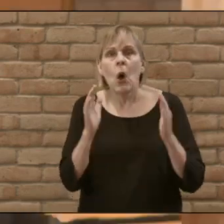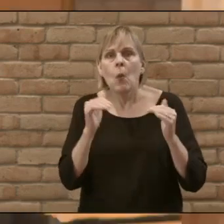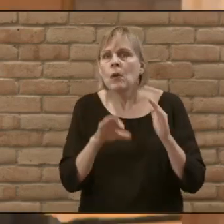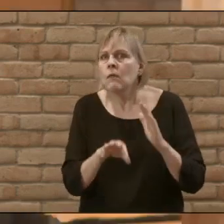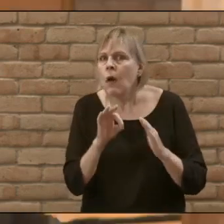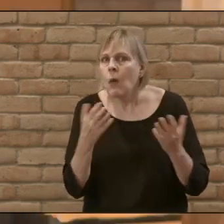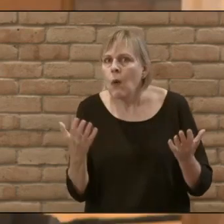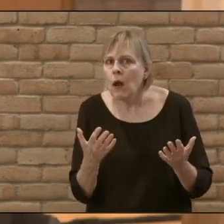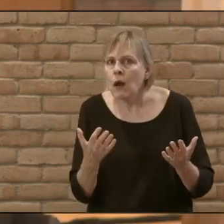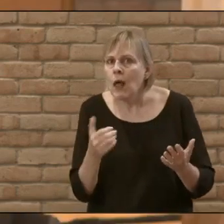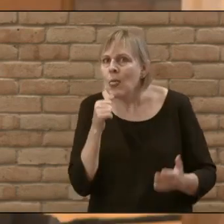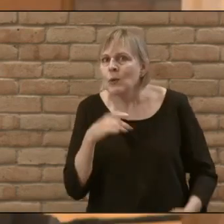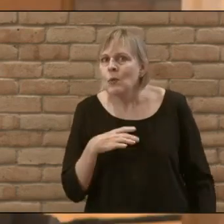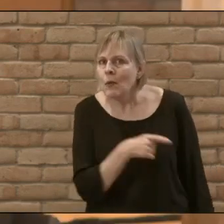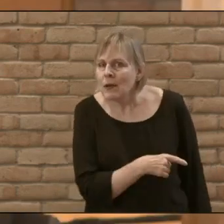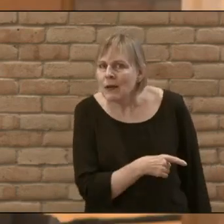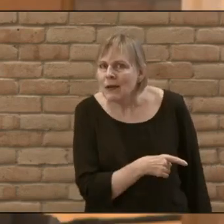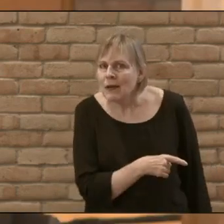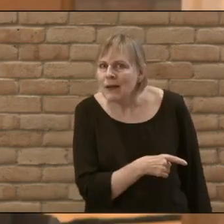find this woman